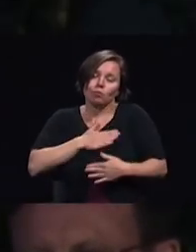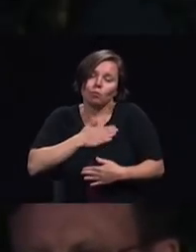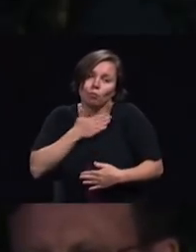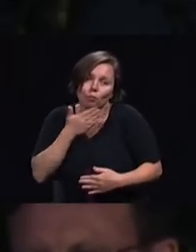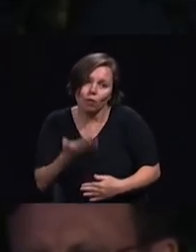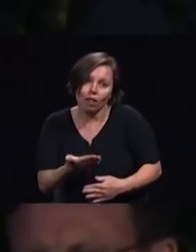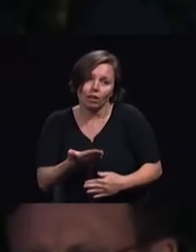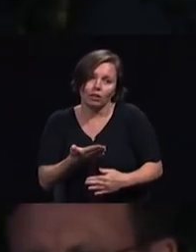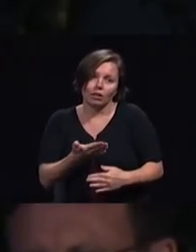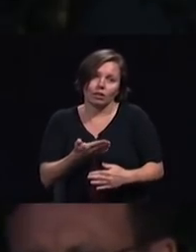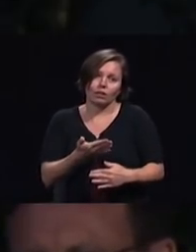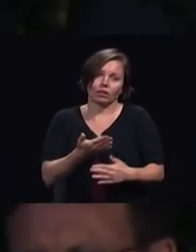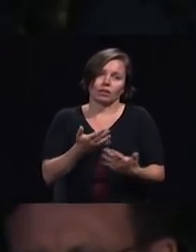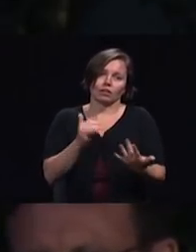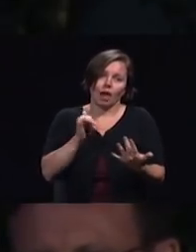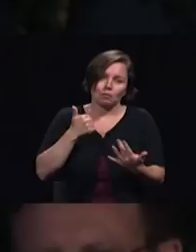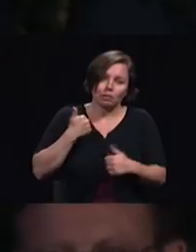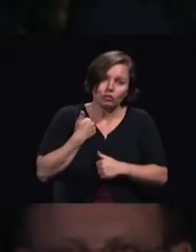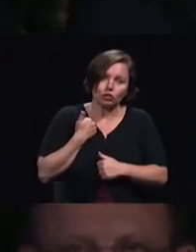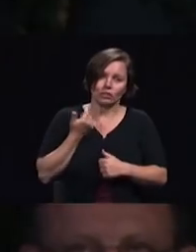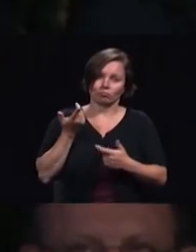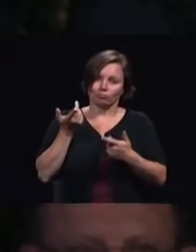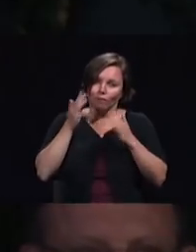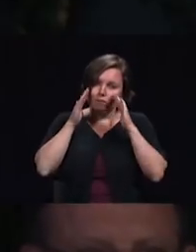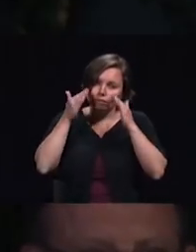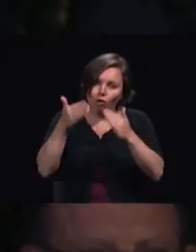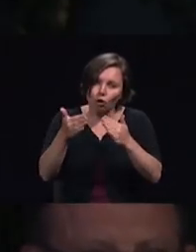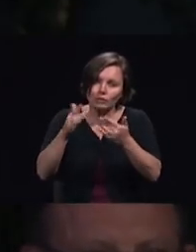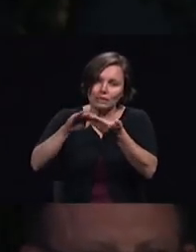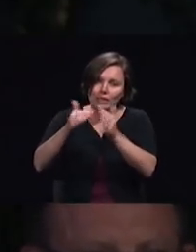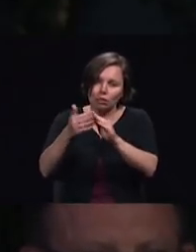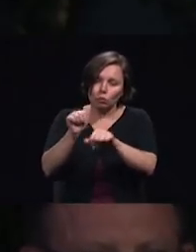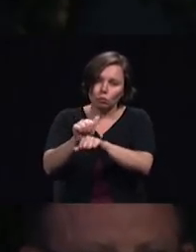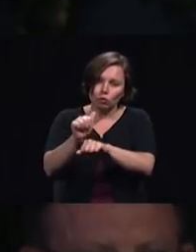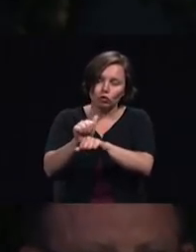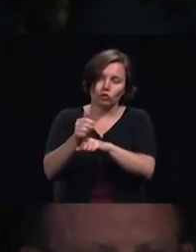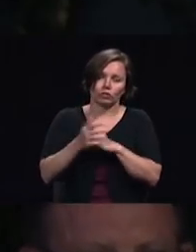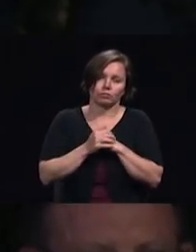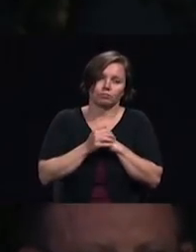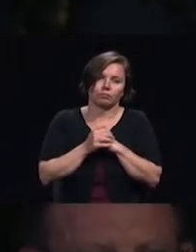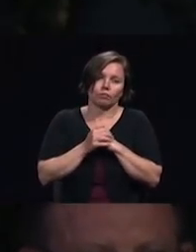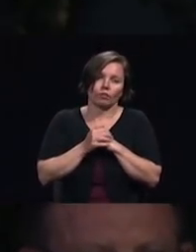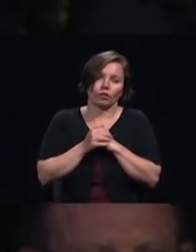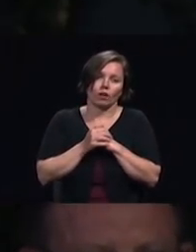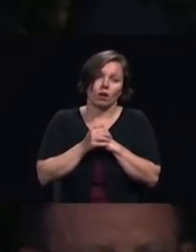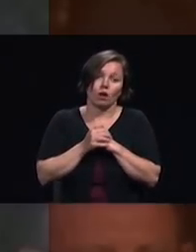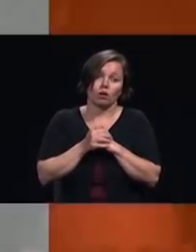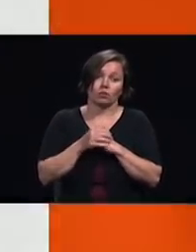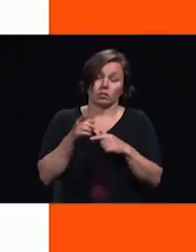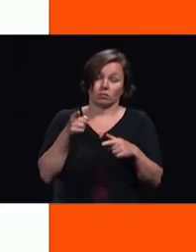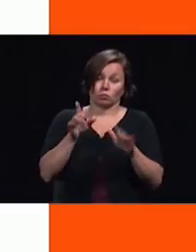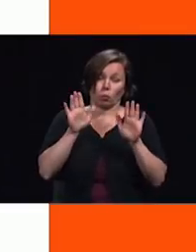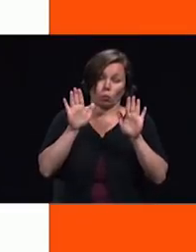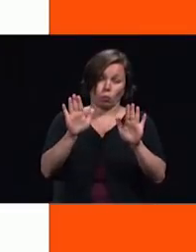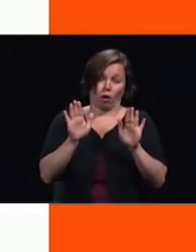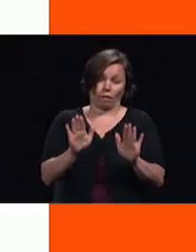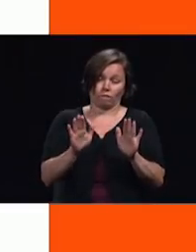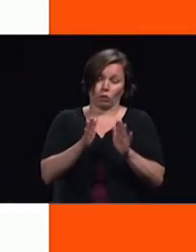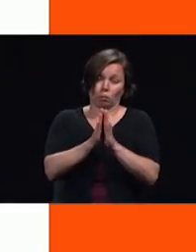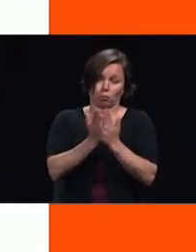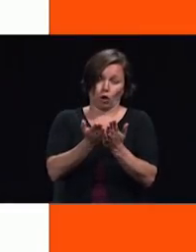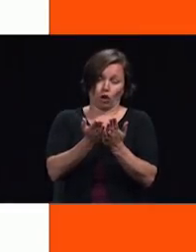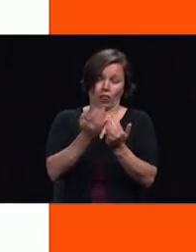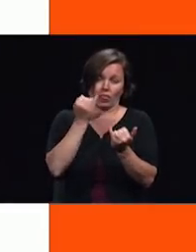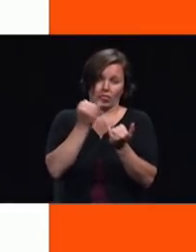on mission to the cities the marvelous spirit of prophecy compilation last day events has excellent